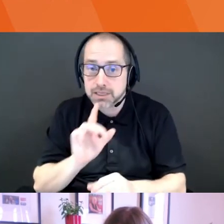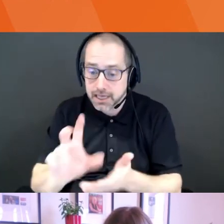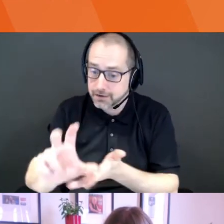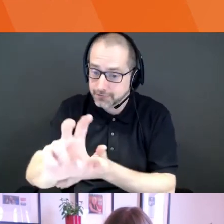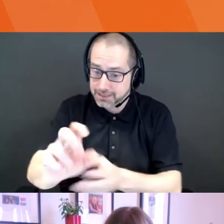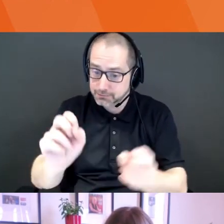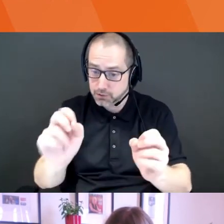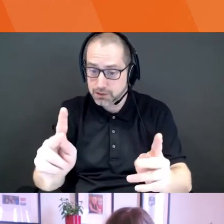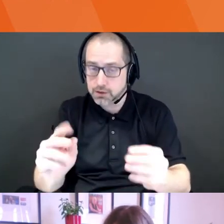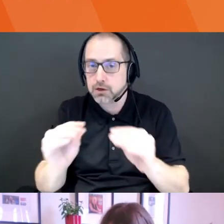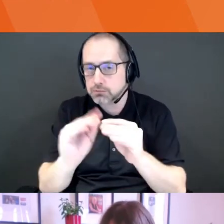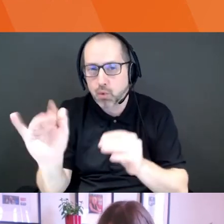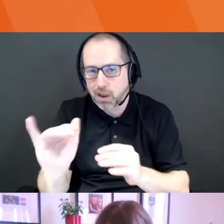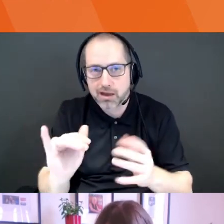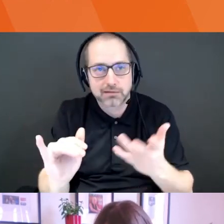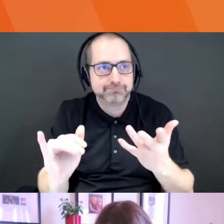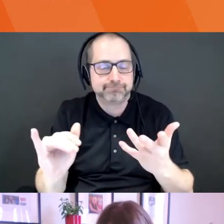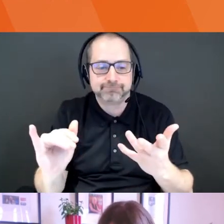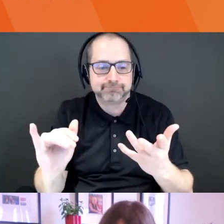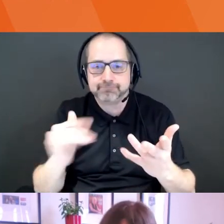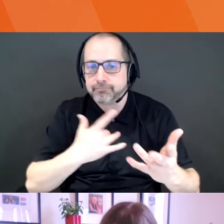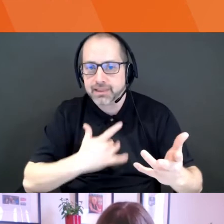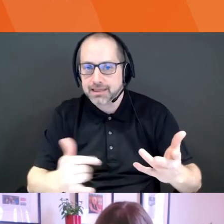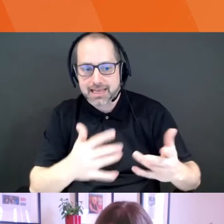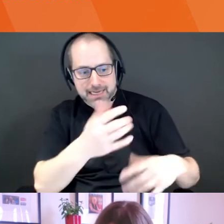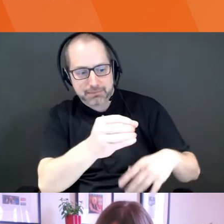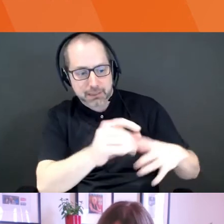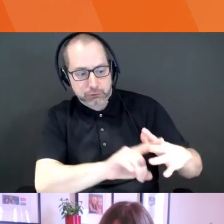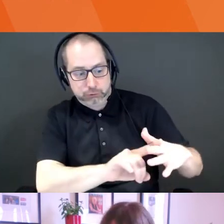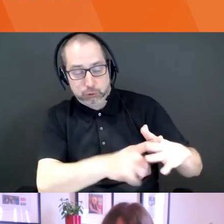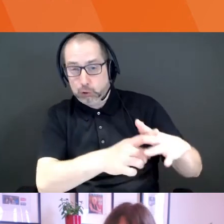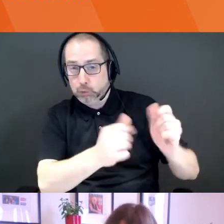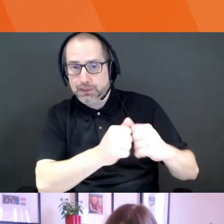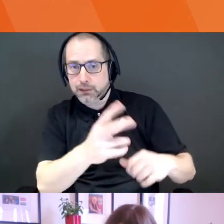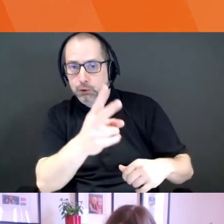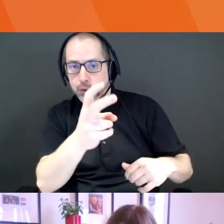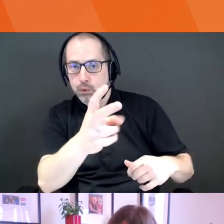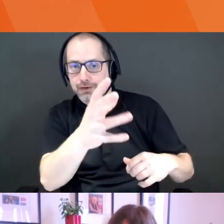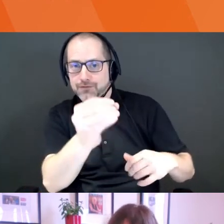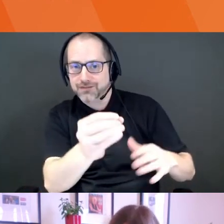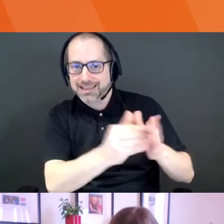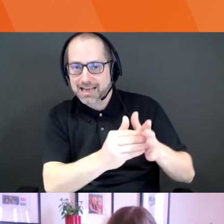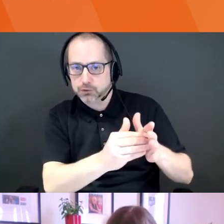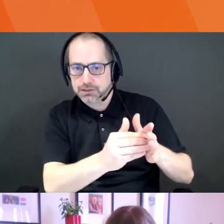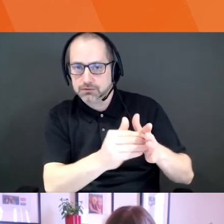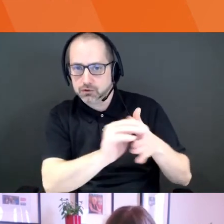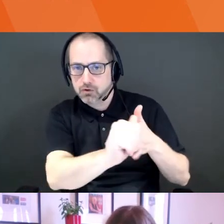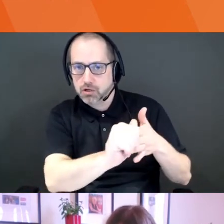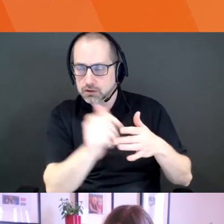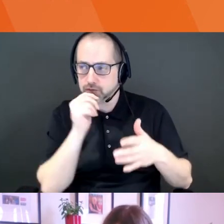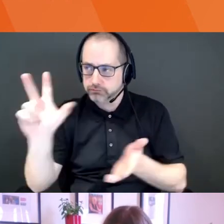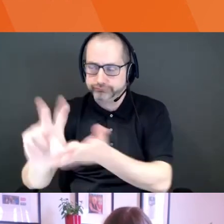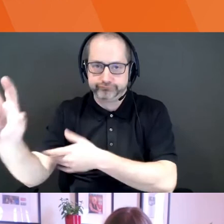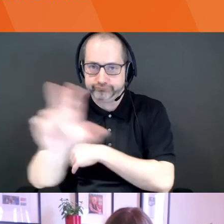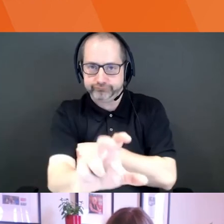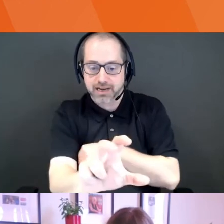is for someone who's like, you know, typically we see them starting at $250,000, quarter of a million dollars. And that quarter of a million dollars